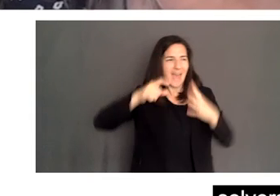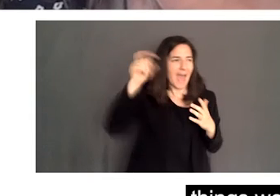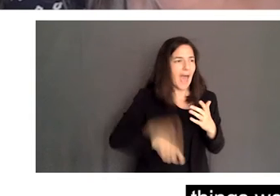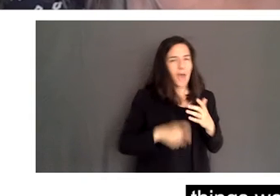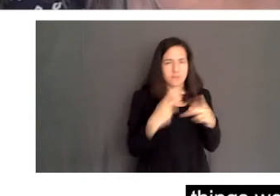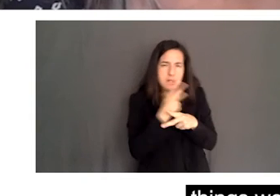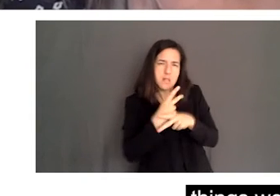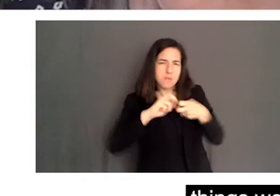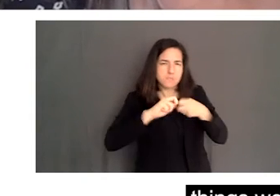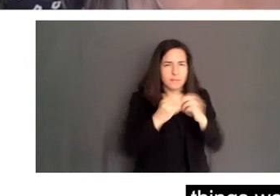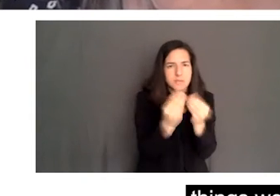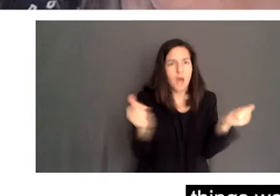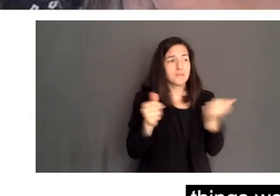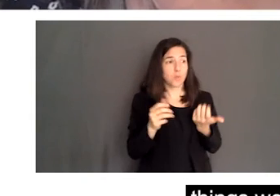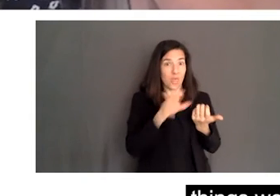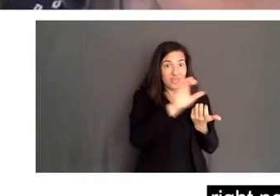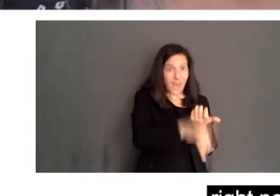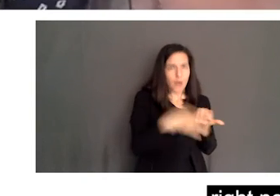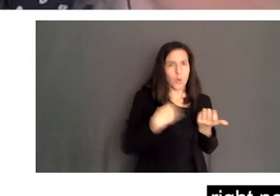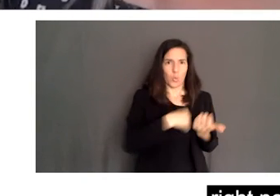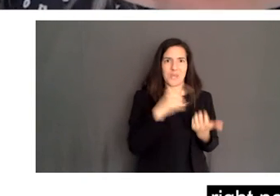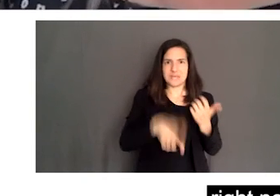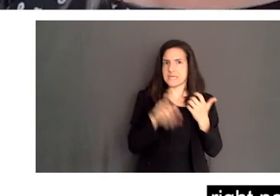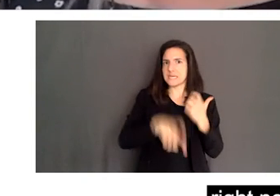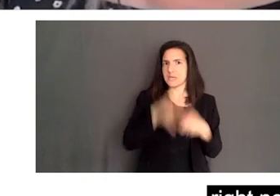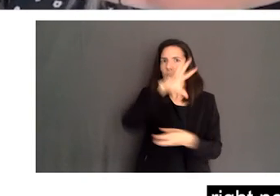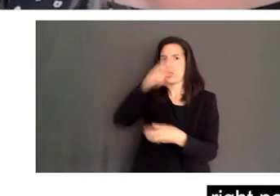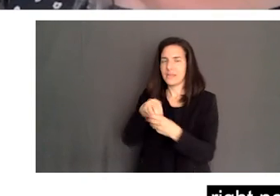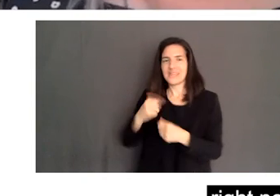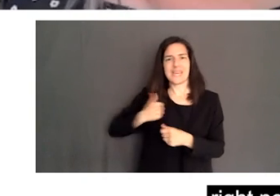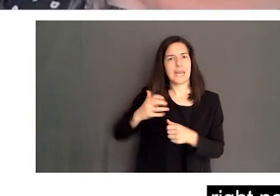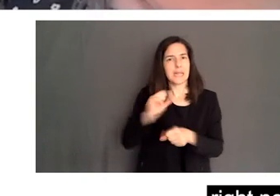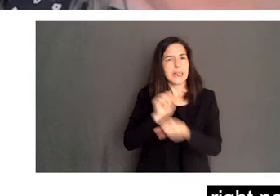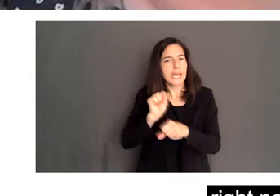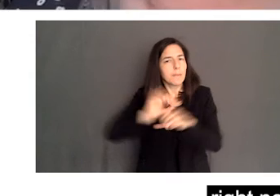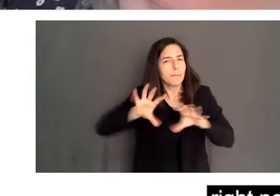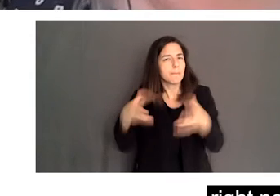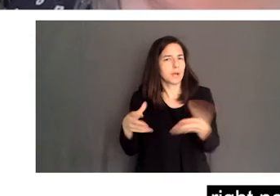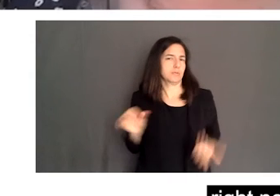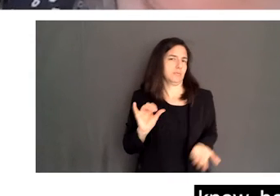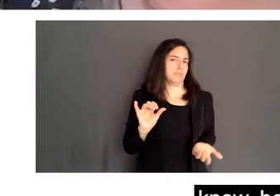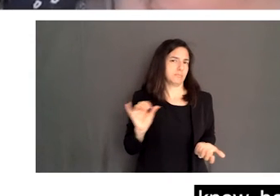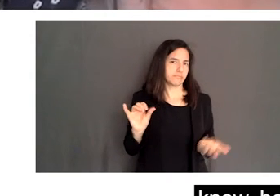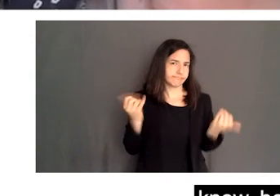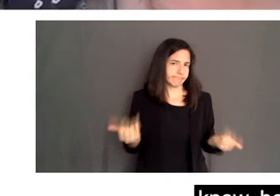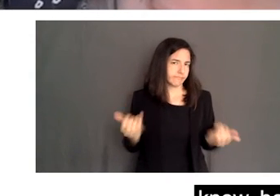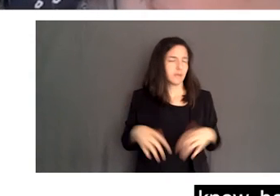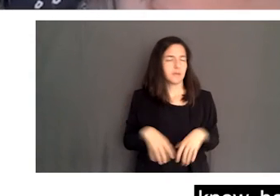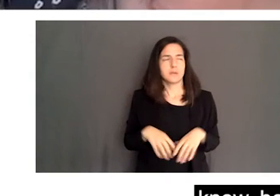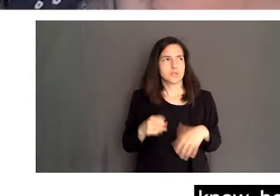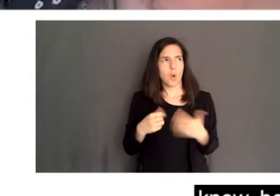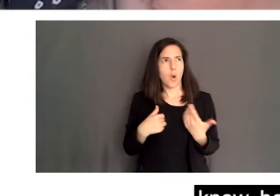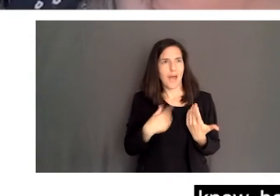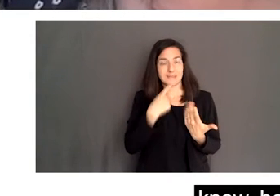those are the things we need most in the Canadian labour market right now in our leadership. And so I think, you know, be confident